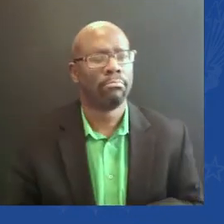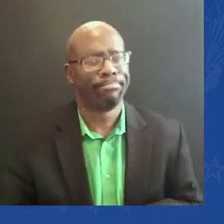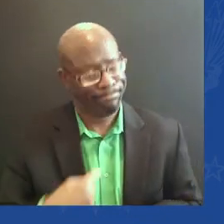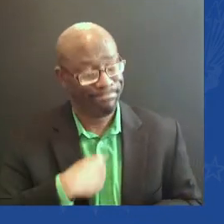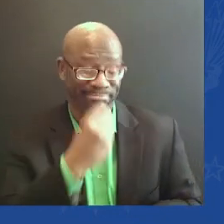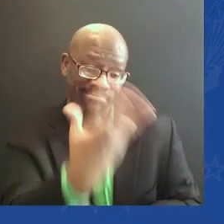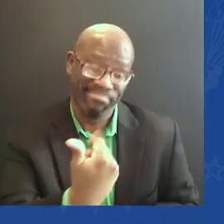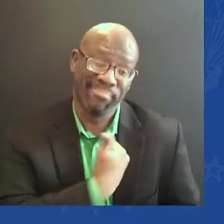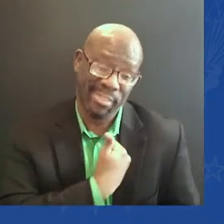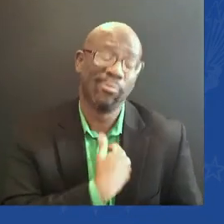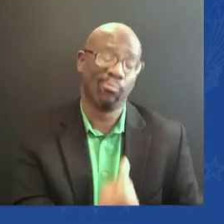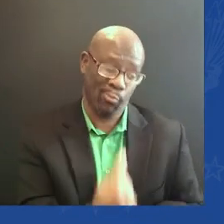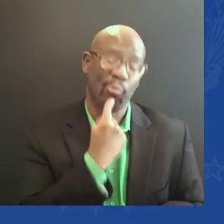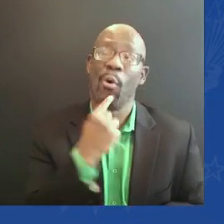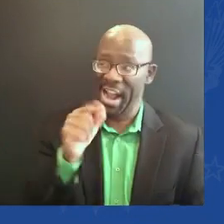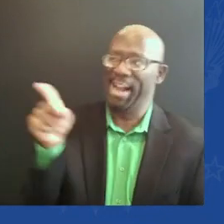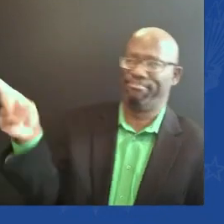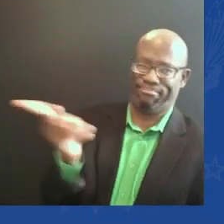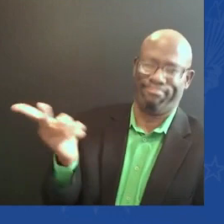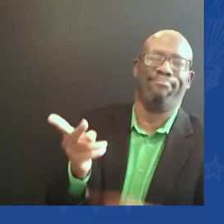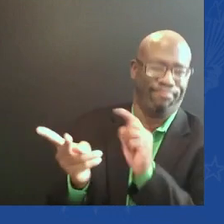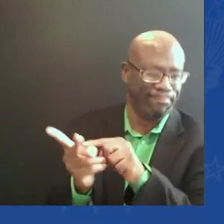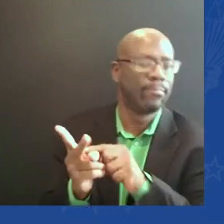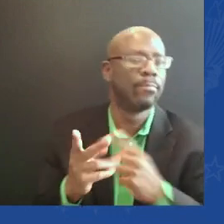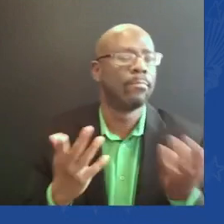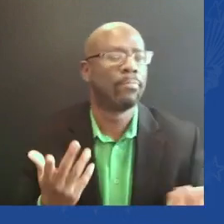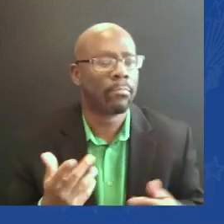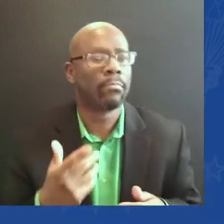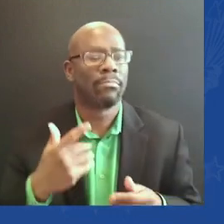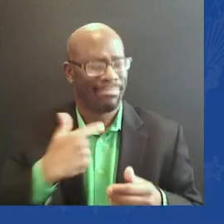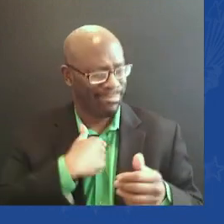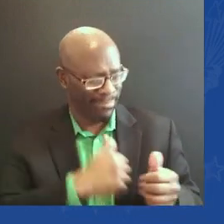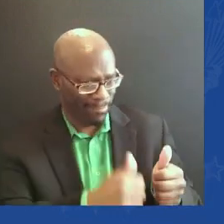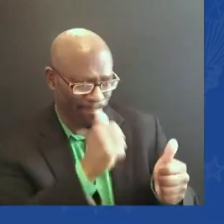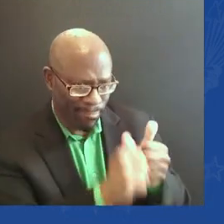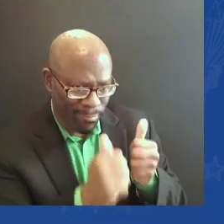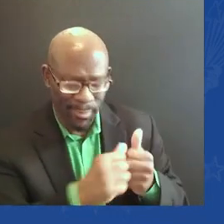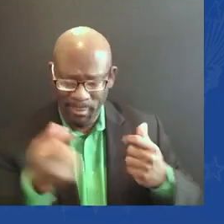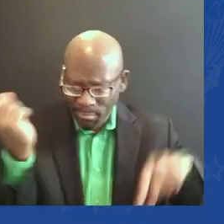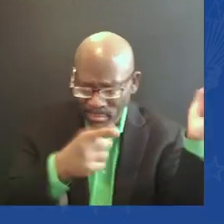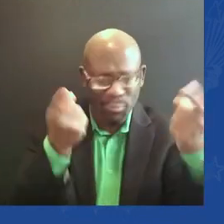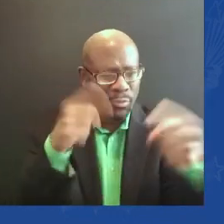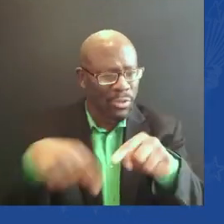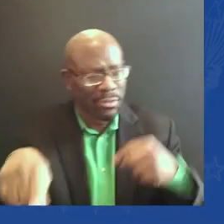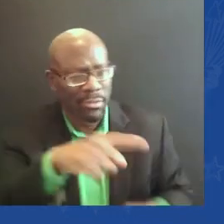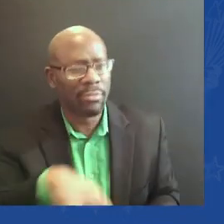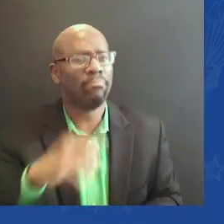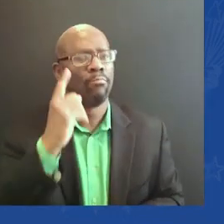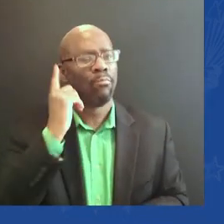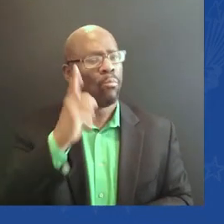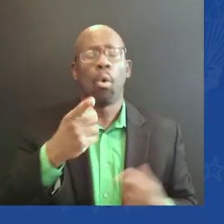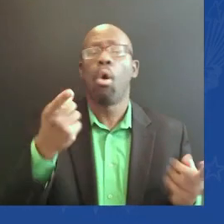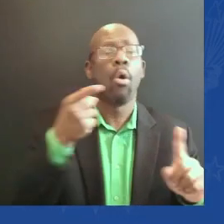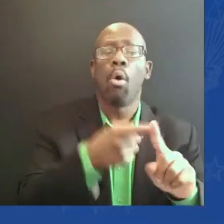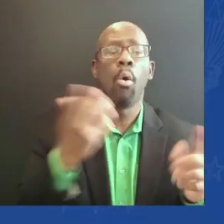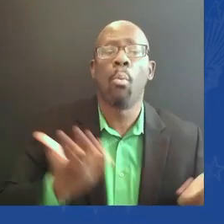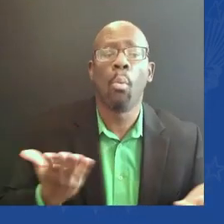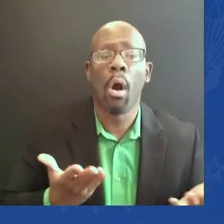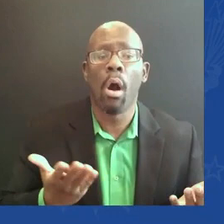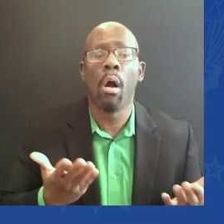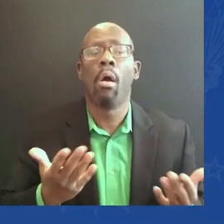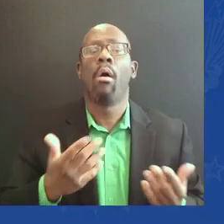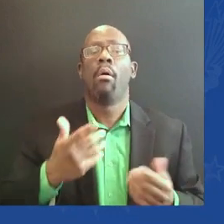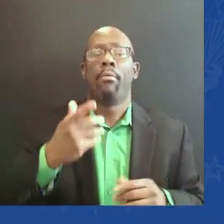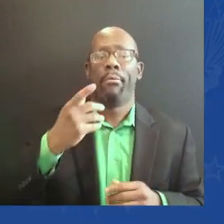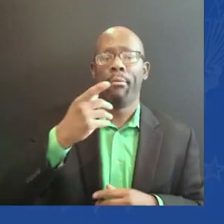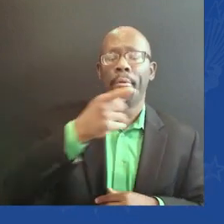passed a number of things here to end the, uh, the, subsidization of coal. We made commitments here from across the board,